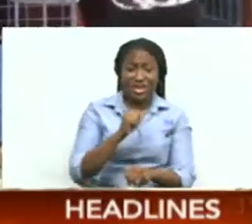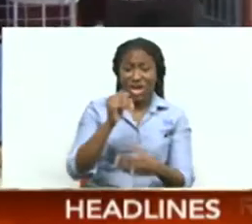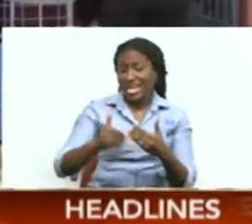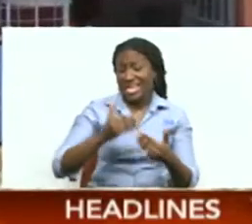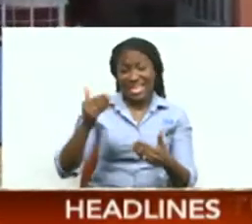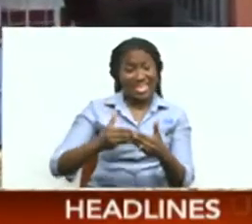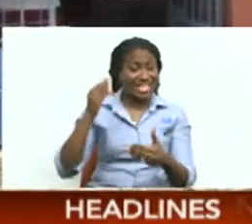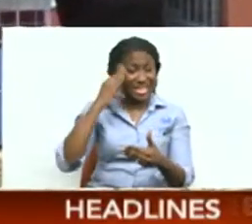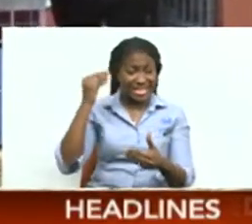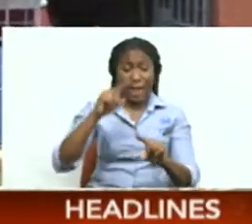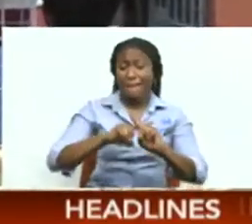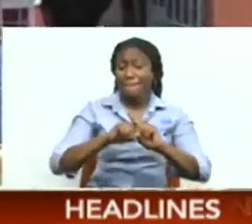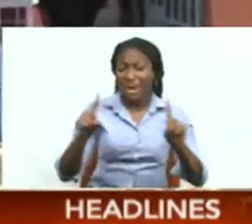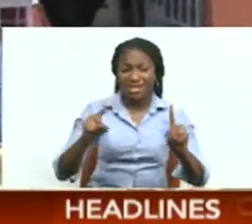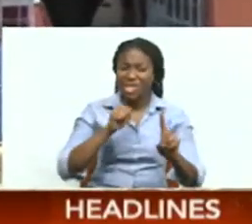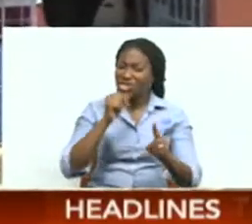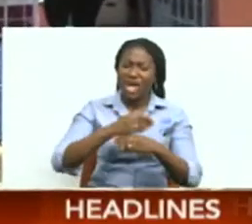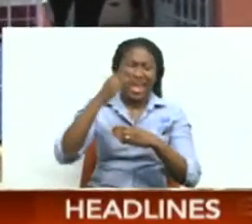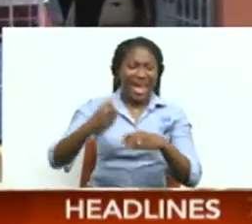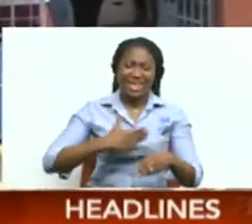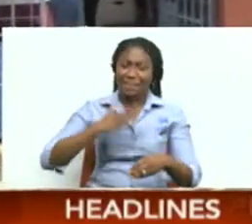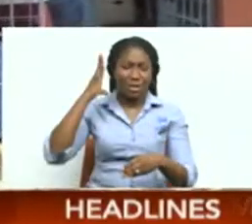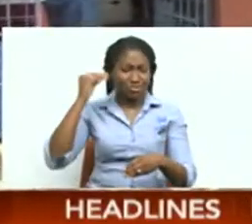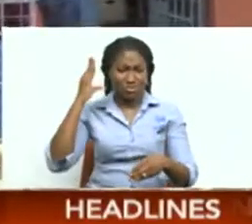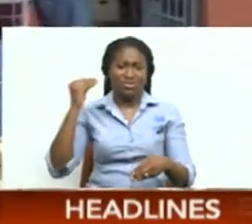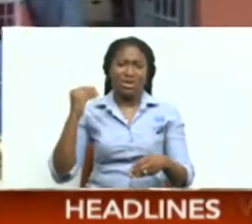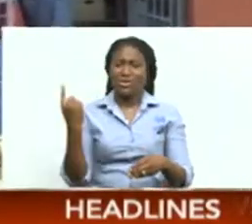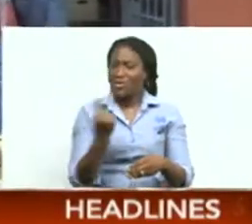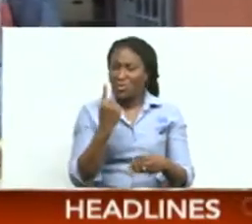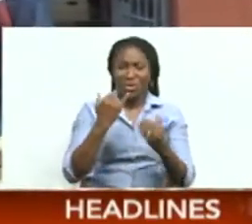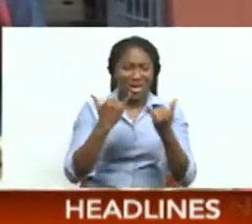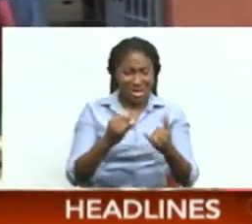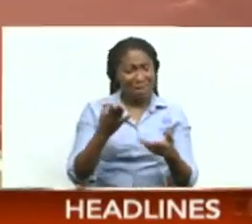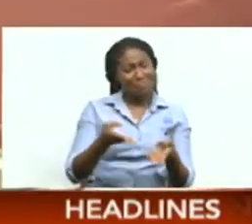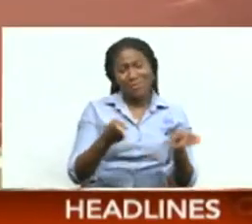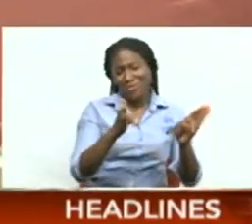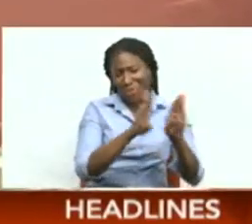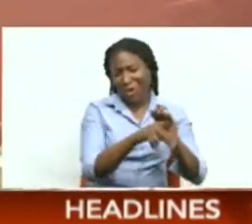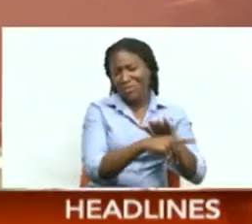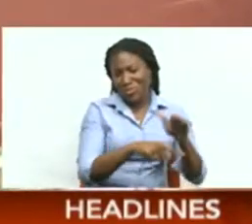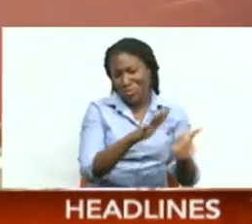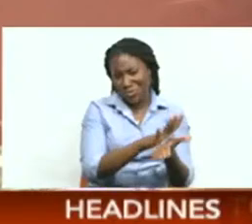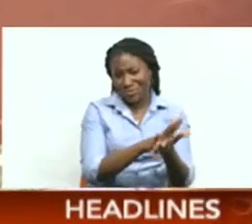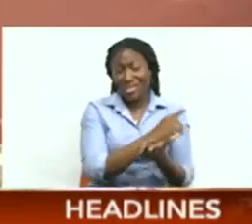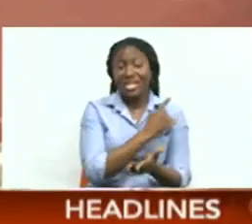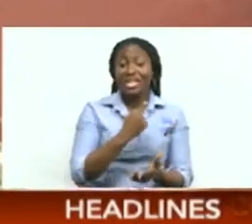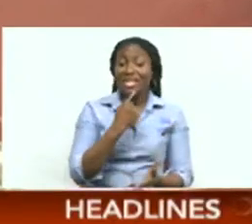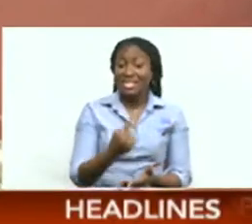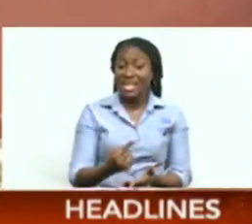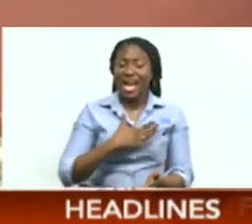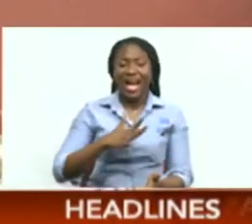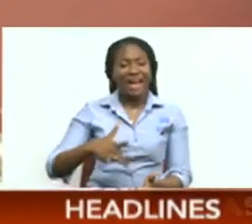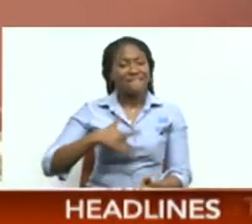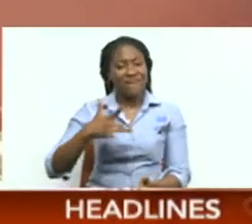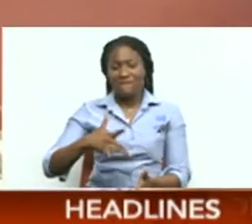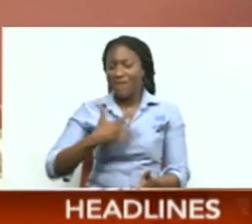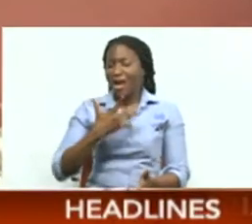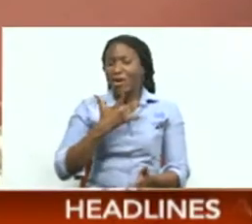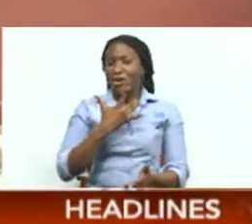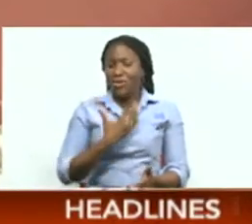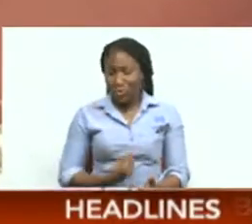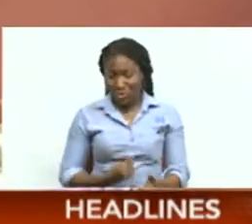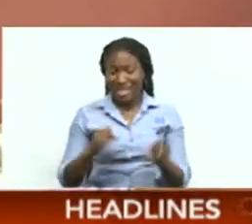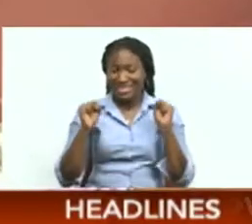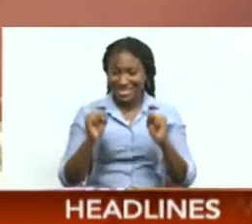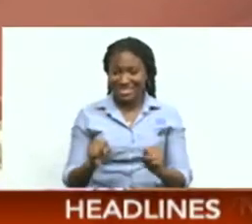journey. But it's not the end of my journey, but it's just a chapter that I have to close. Well, I feel relieved. Of